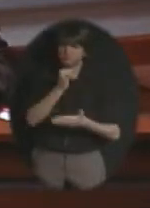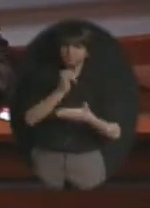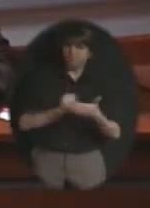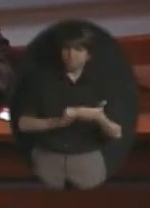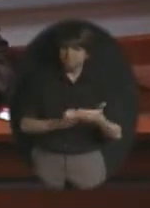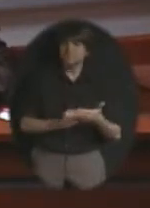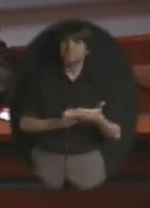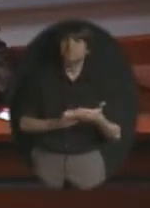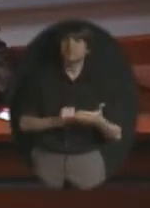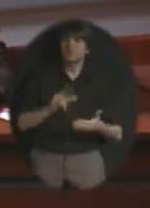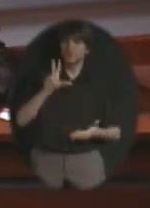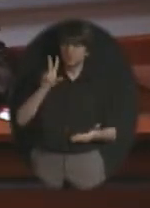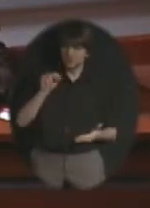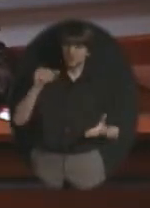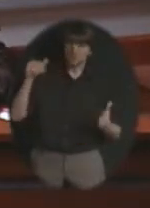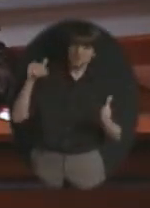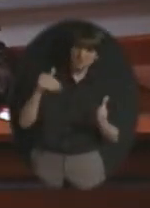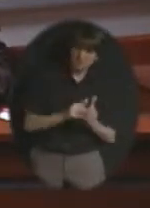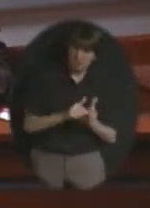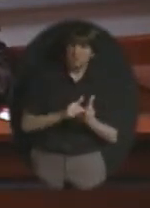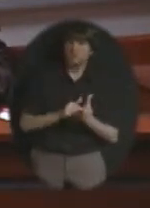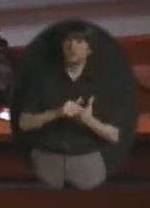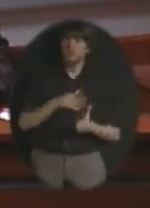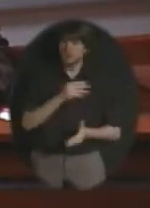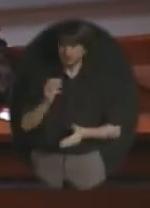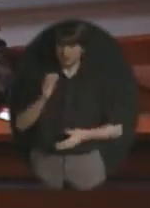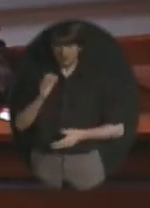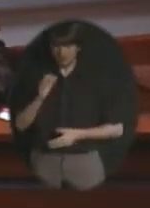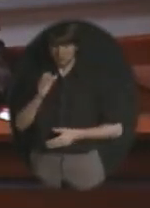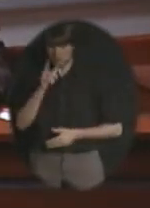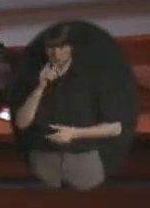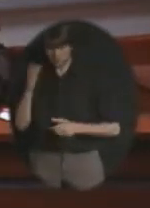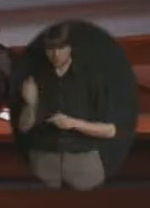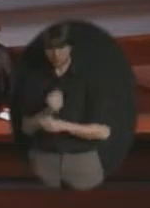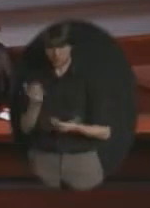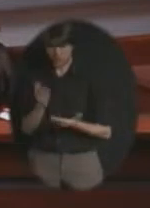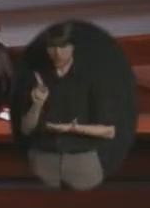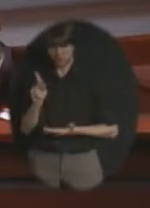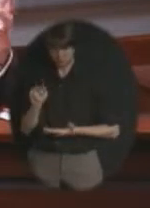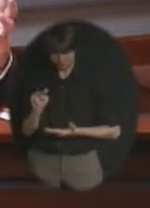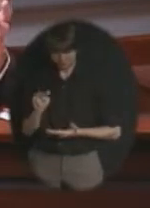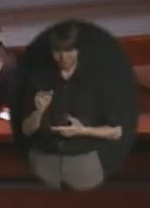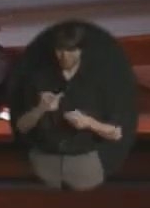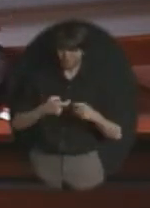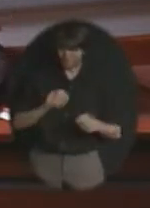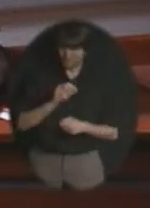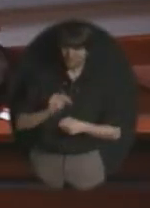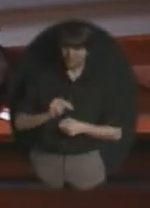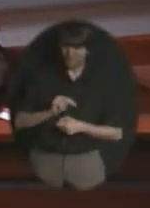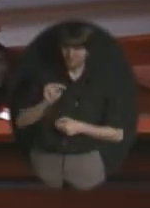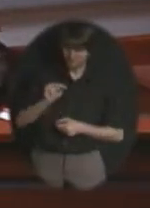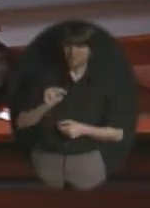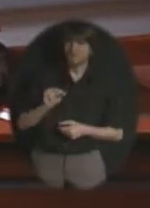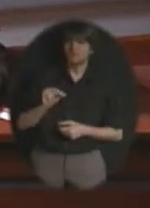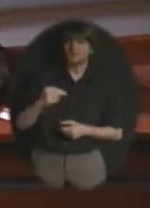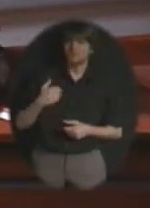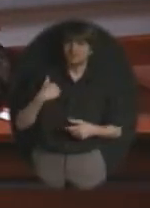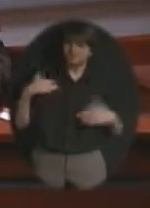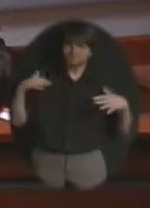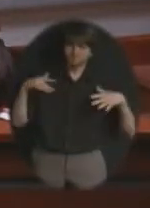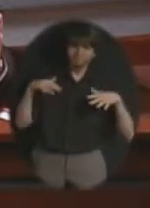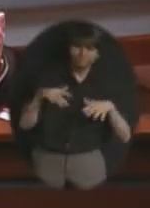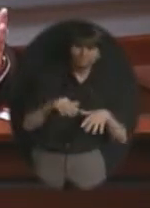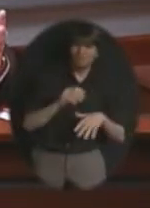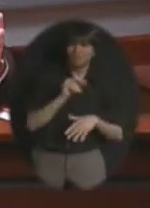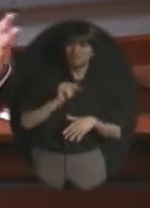we had the state of Kansas winner Brendan Porter beautiful design and so there was a an assembly at Olathe North they passed